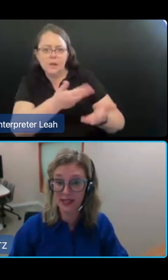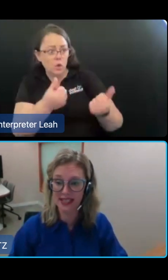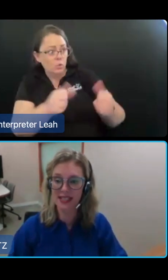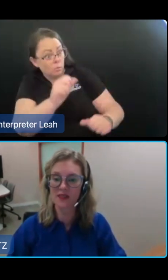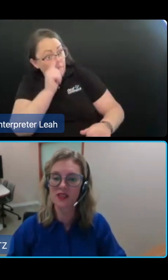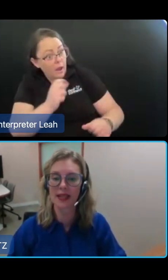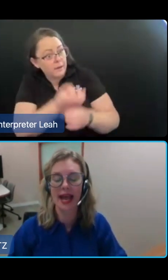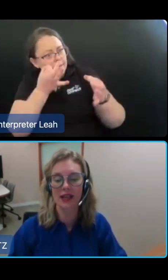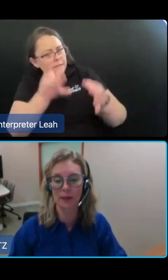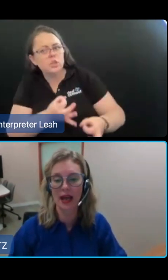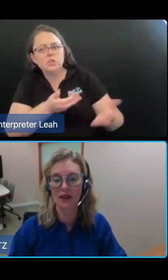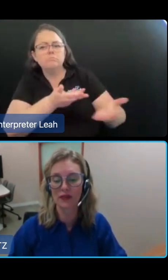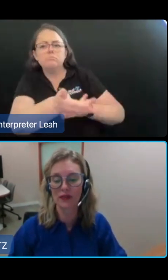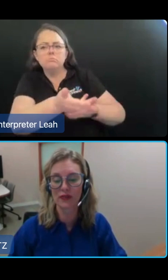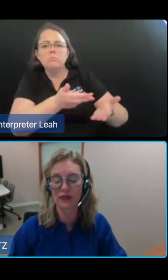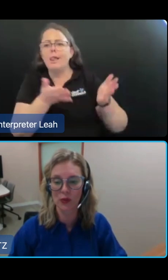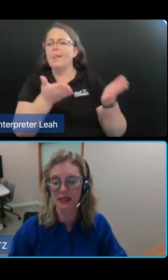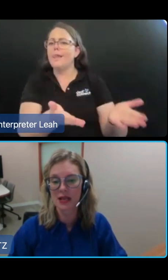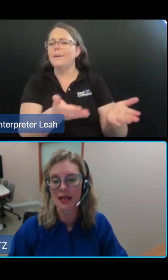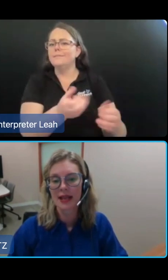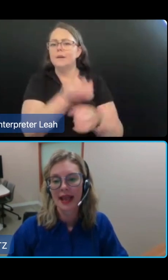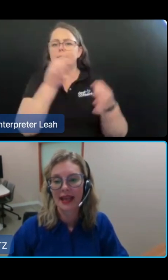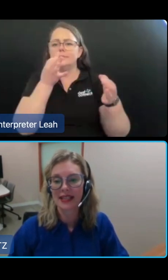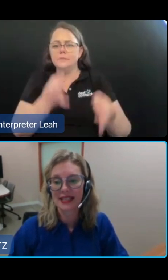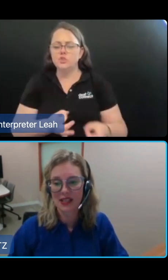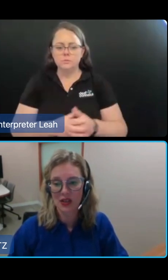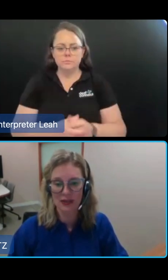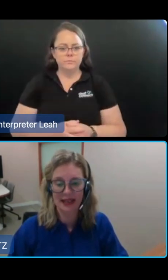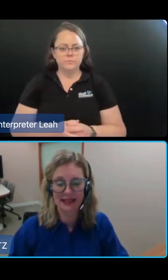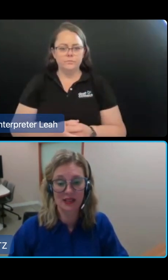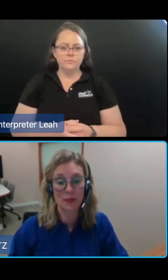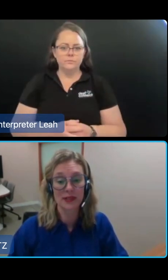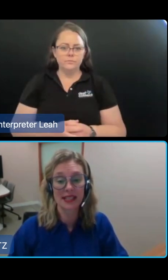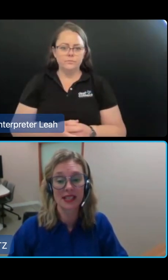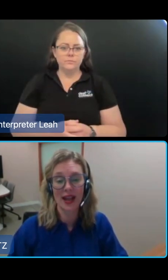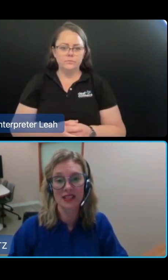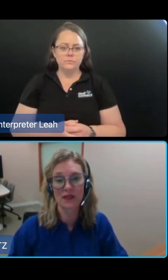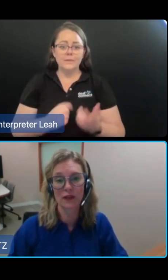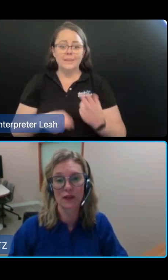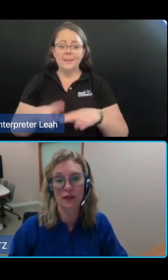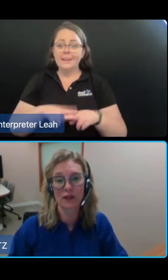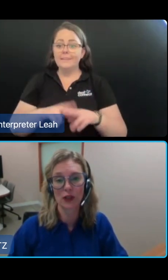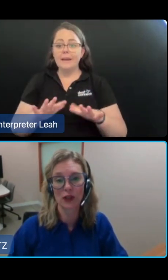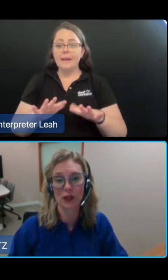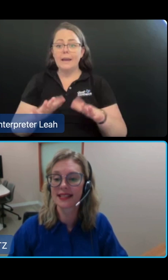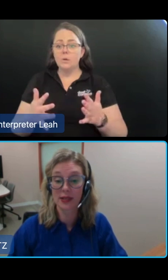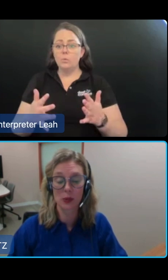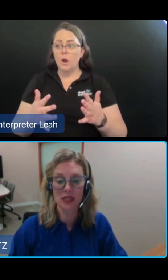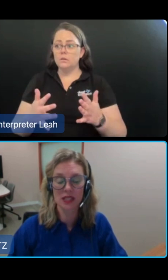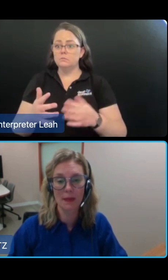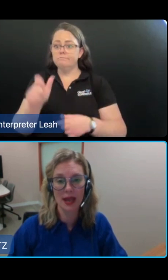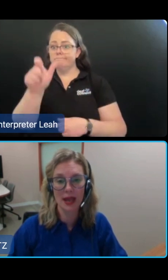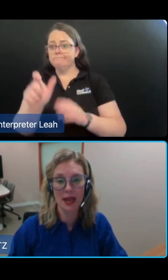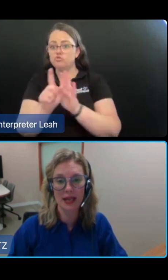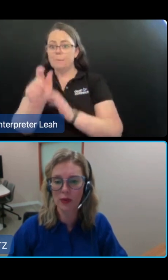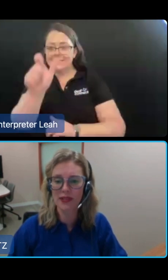for representatives when they act on behalf of an older person. And in these circumstances, the representative has to follow decision making principles